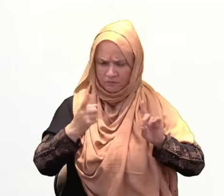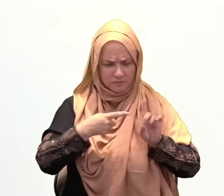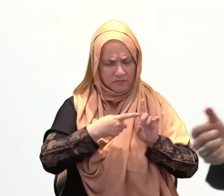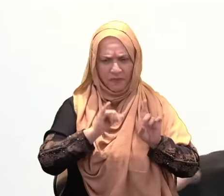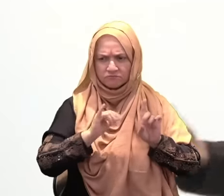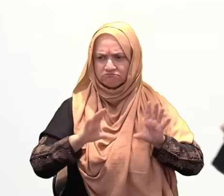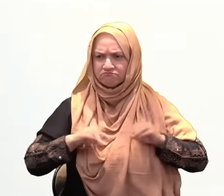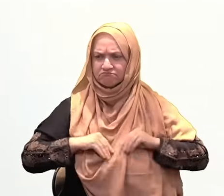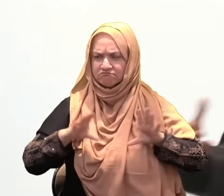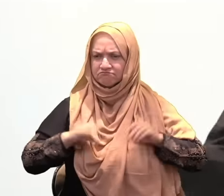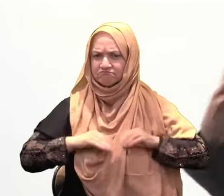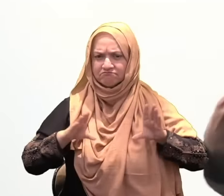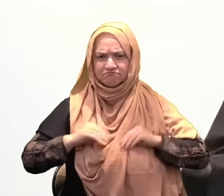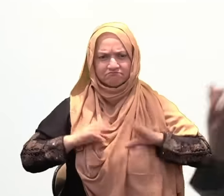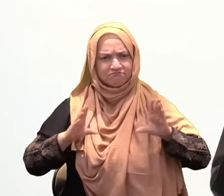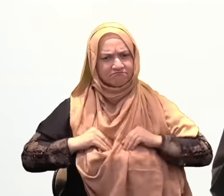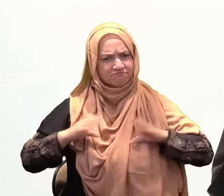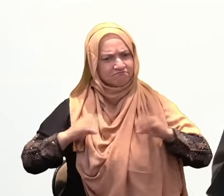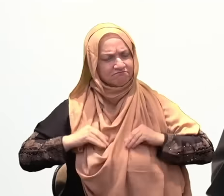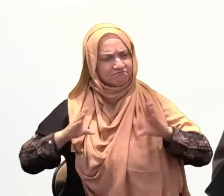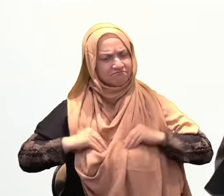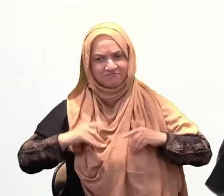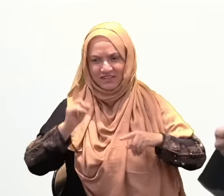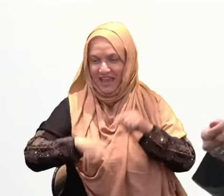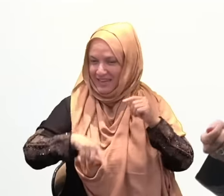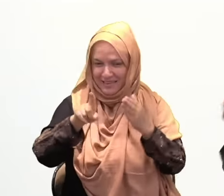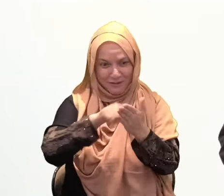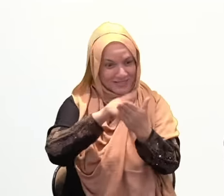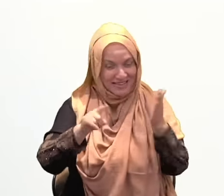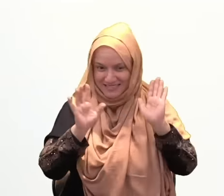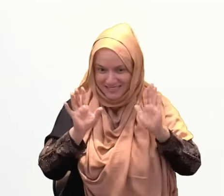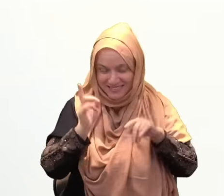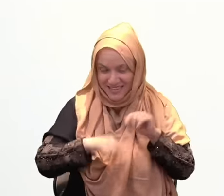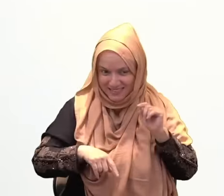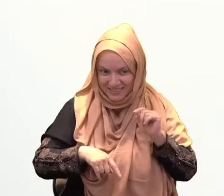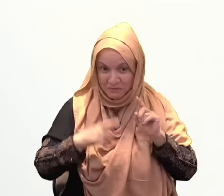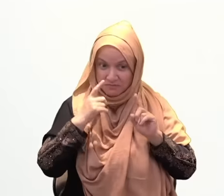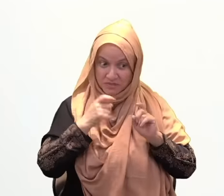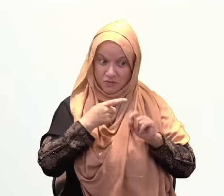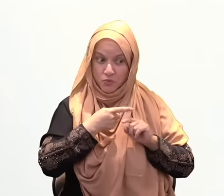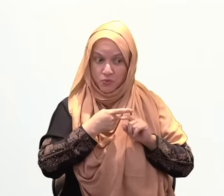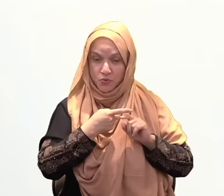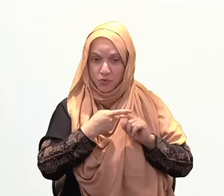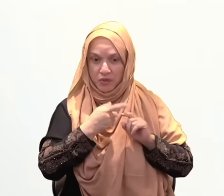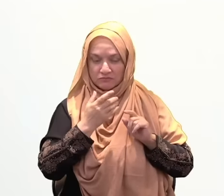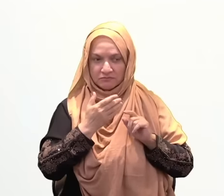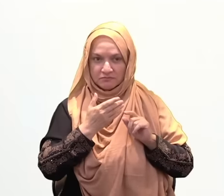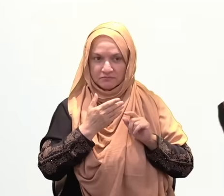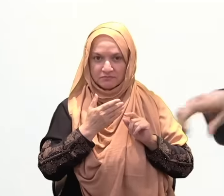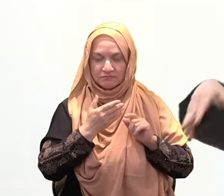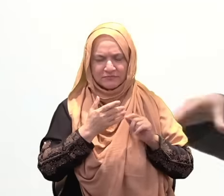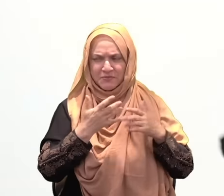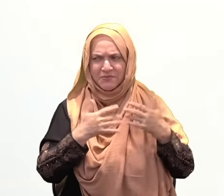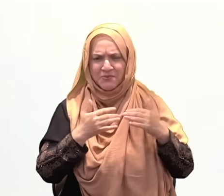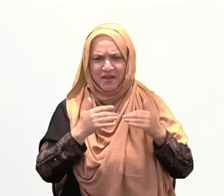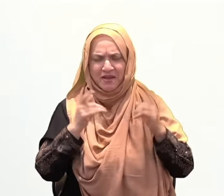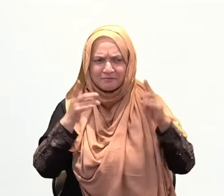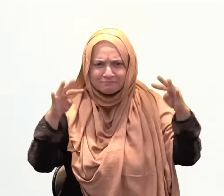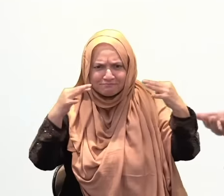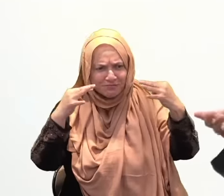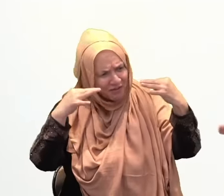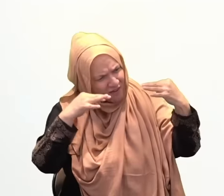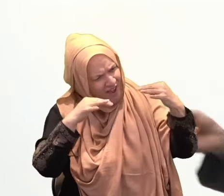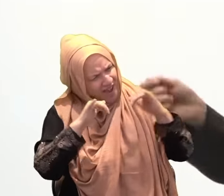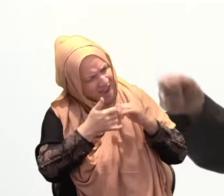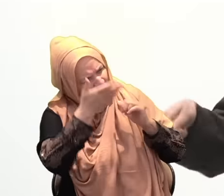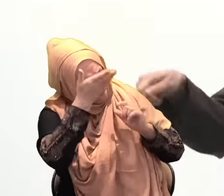grabbed me by the hand and he took me to his house so we could eat together, and all they had in his house were some dried pieces of bread, they dumped them on the ground in front of him,